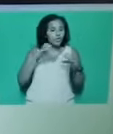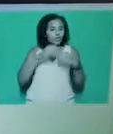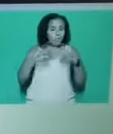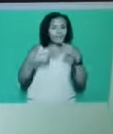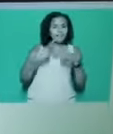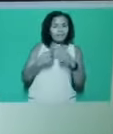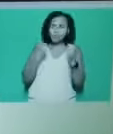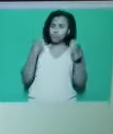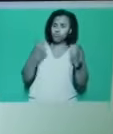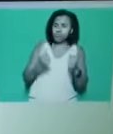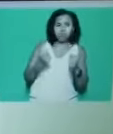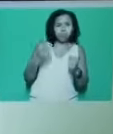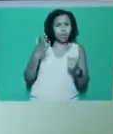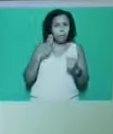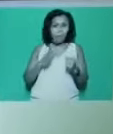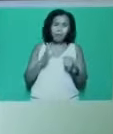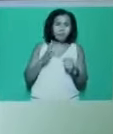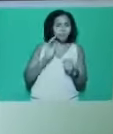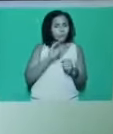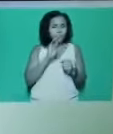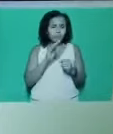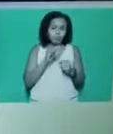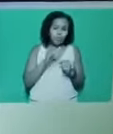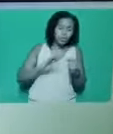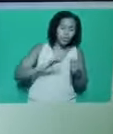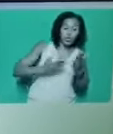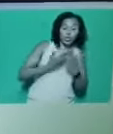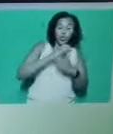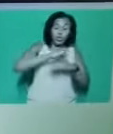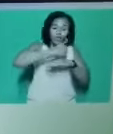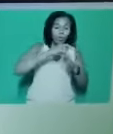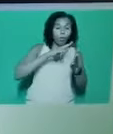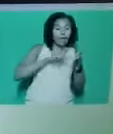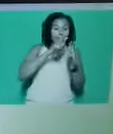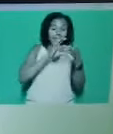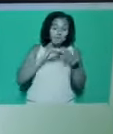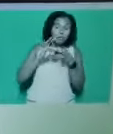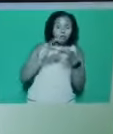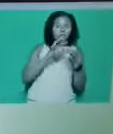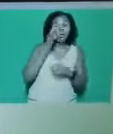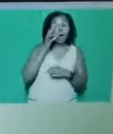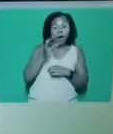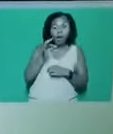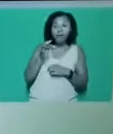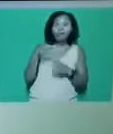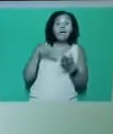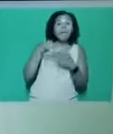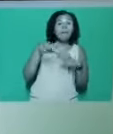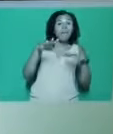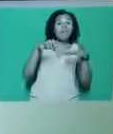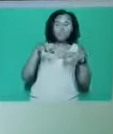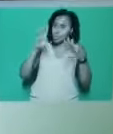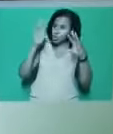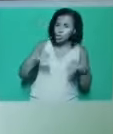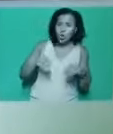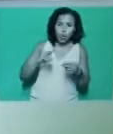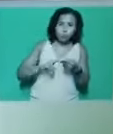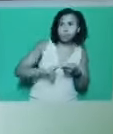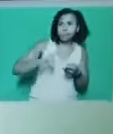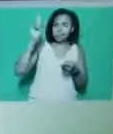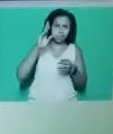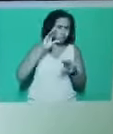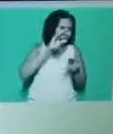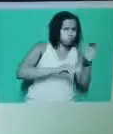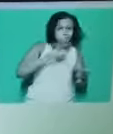NEC to launch a serious campaign against the pay freeze for all public sector workers, as well as calling upon our general secretary